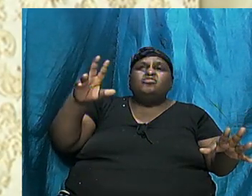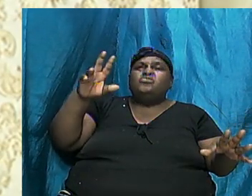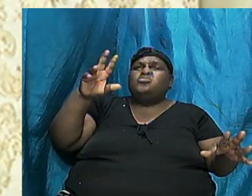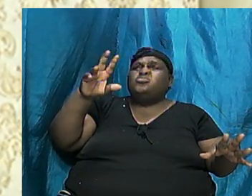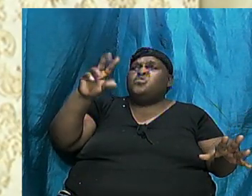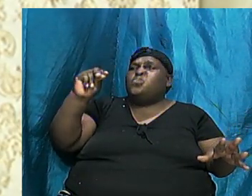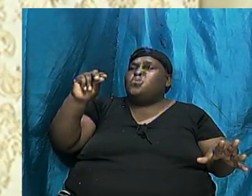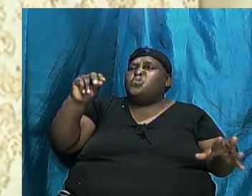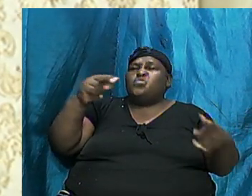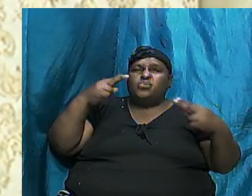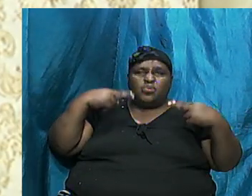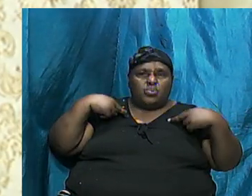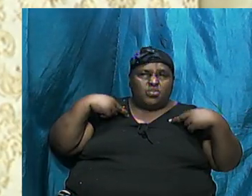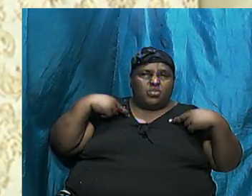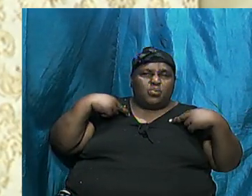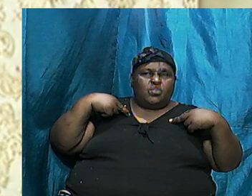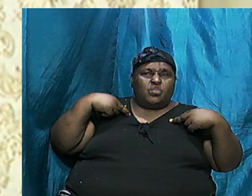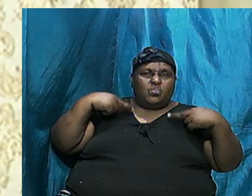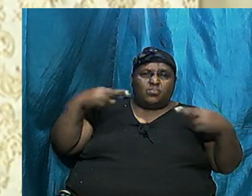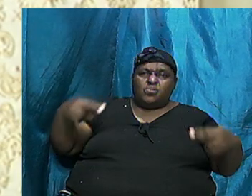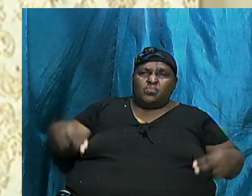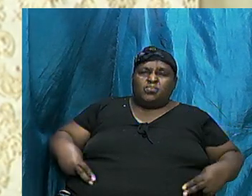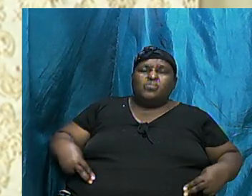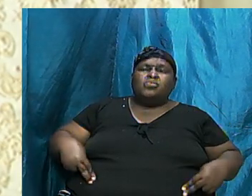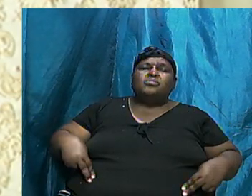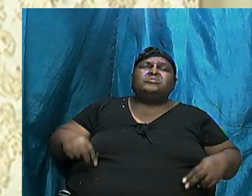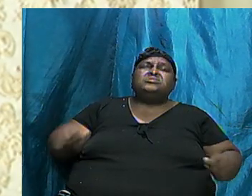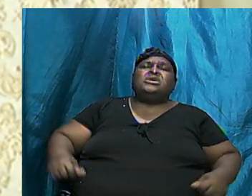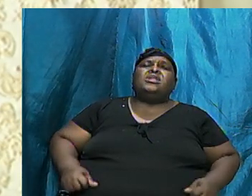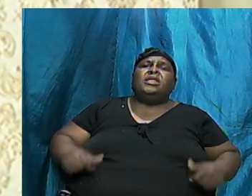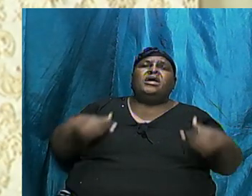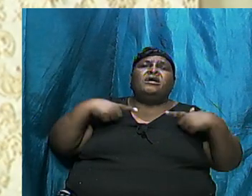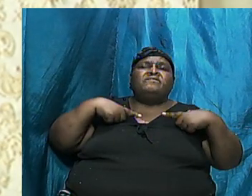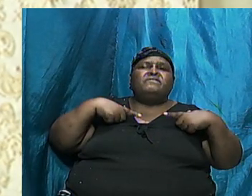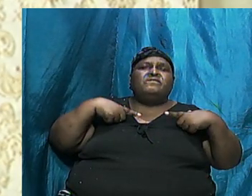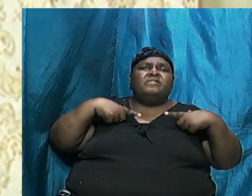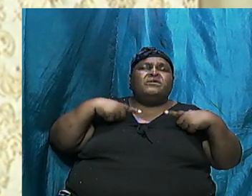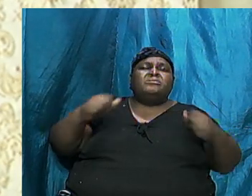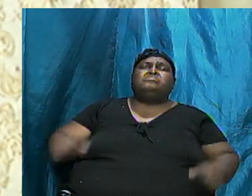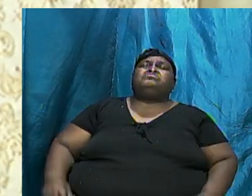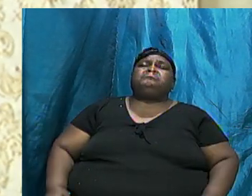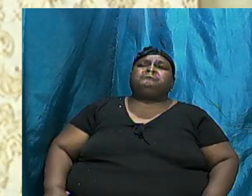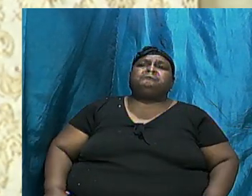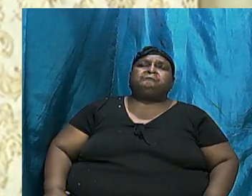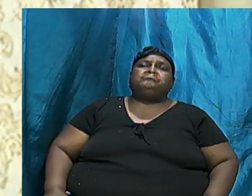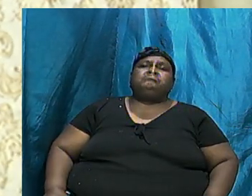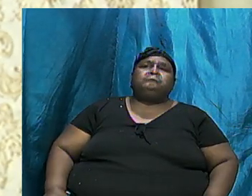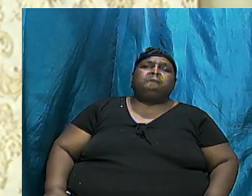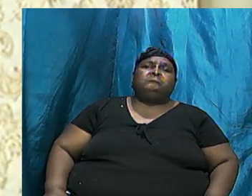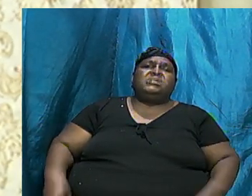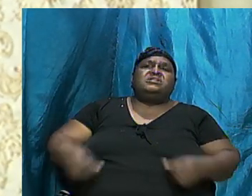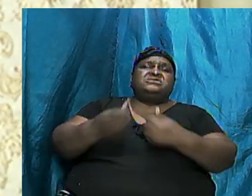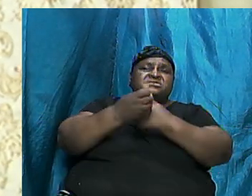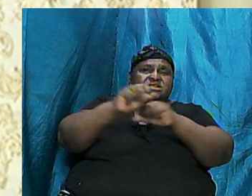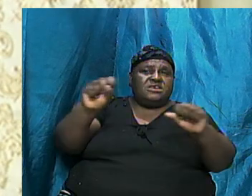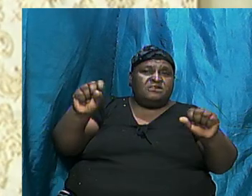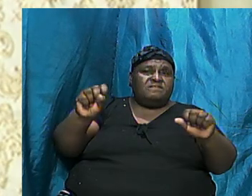was alive in terms of humankind save and except